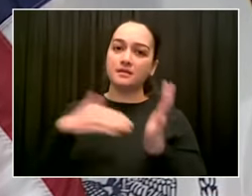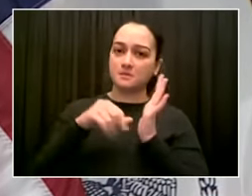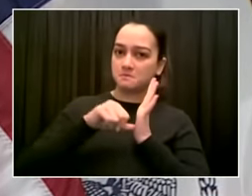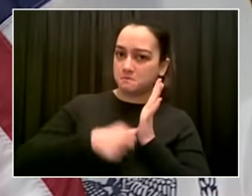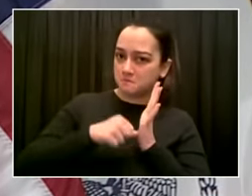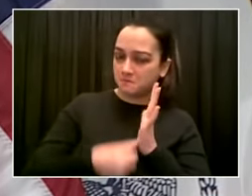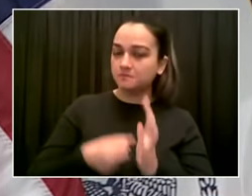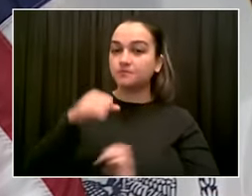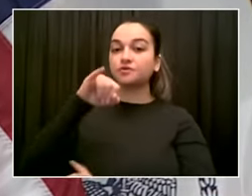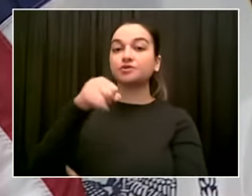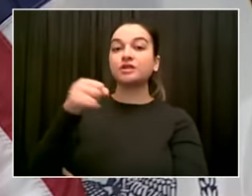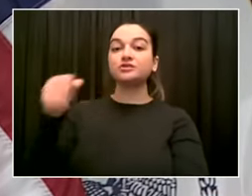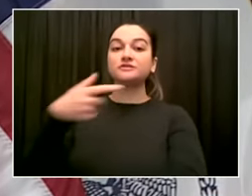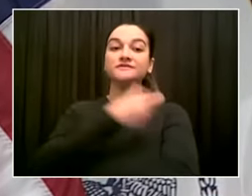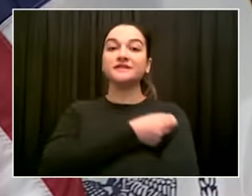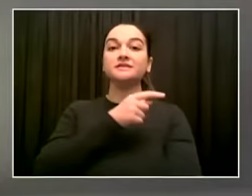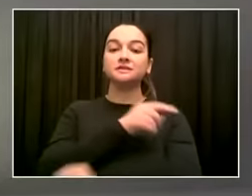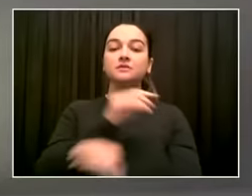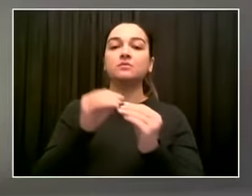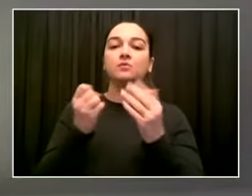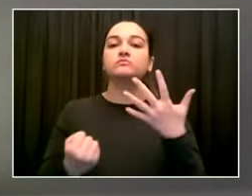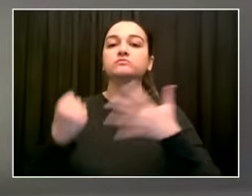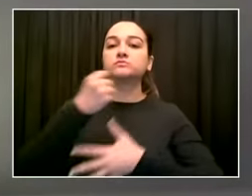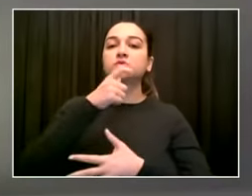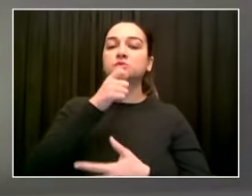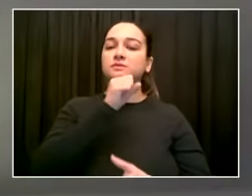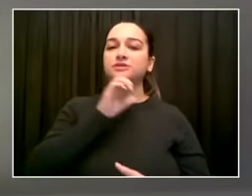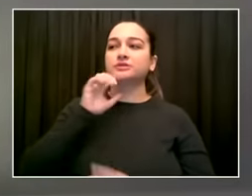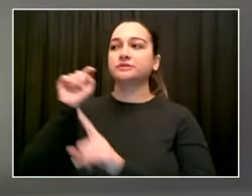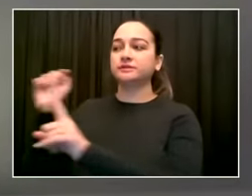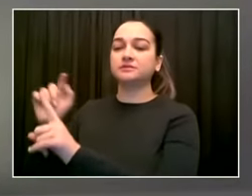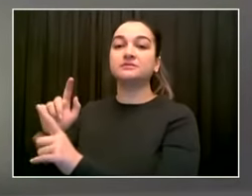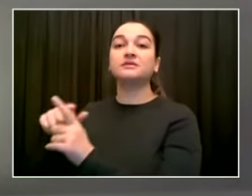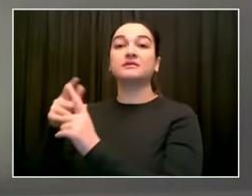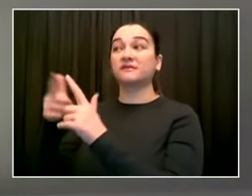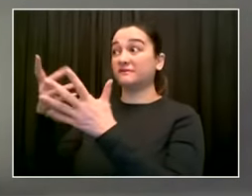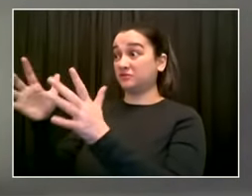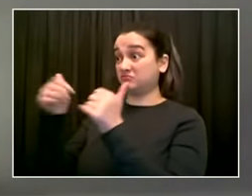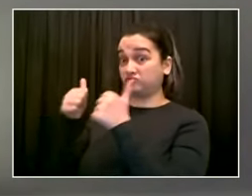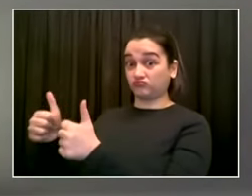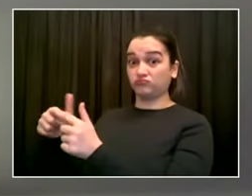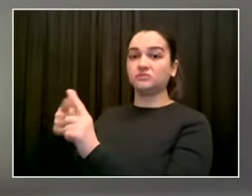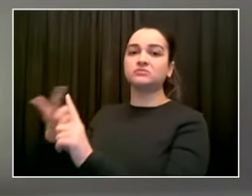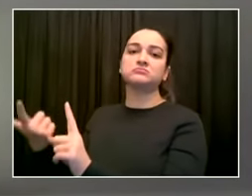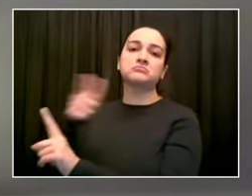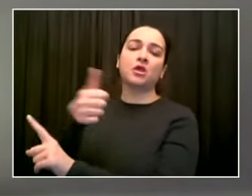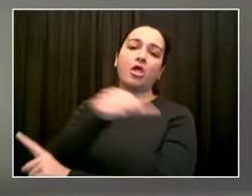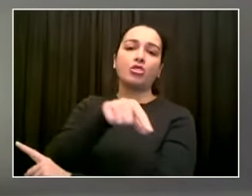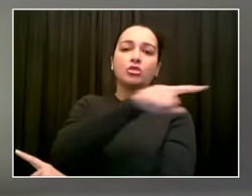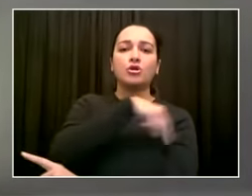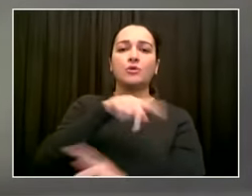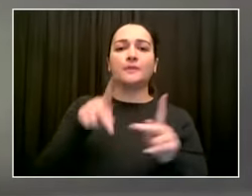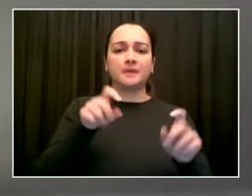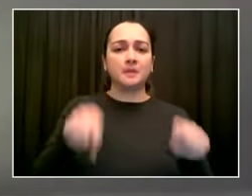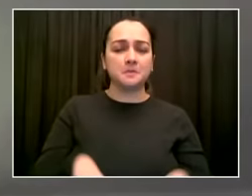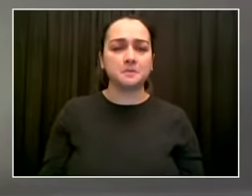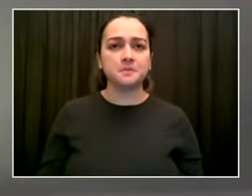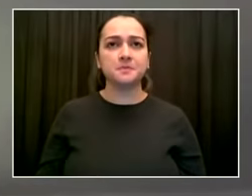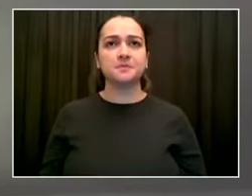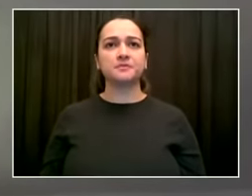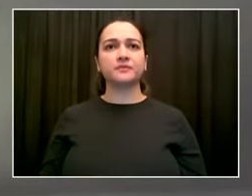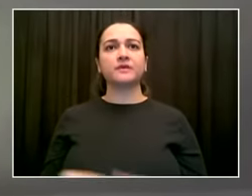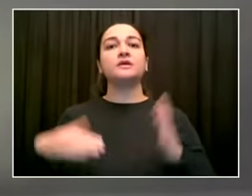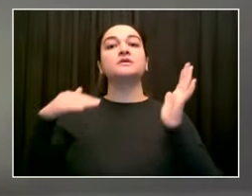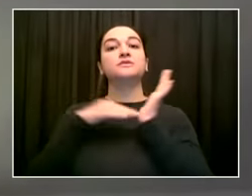I would just add, I can't speak to the line at Javits, but I know at both the health and hospital sites and the DOHMH